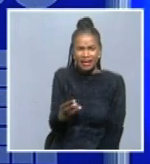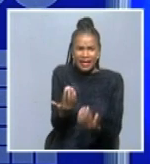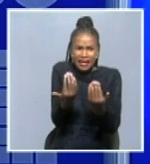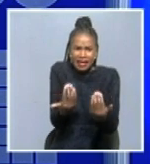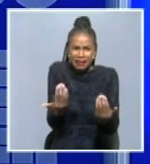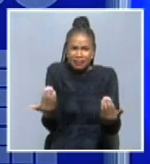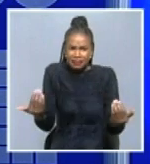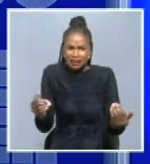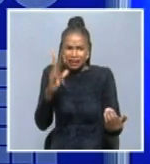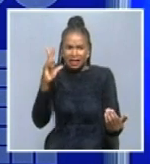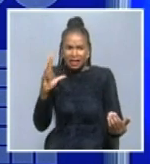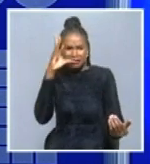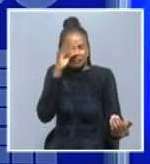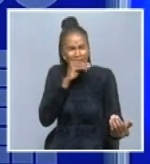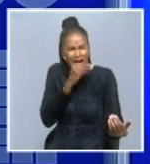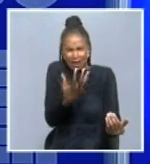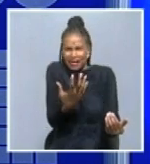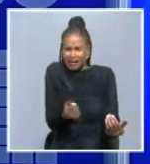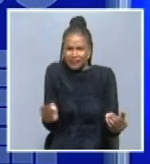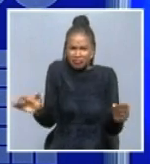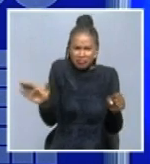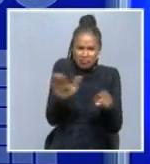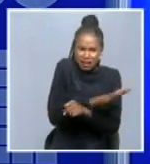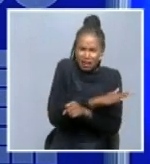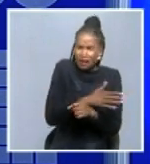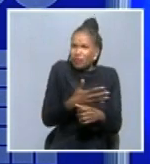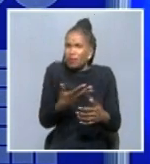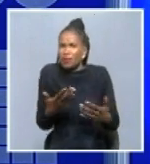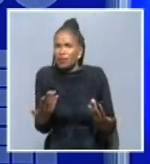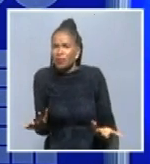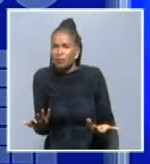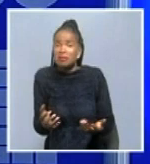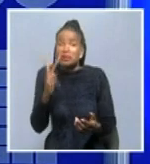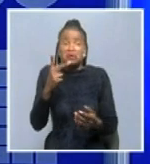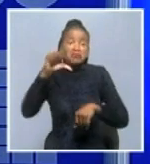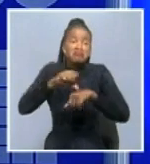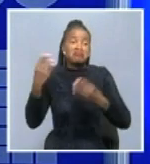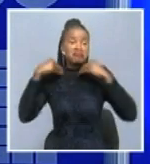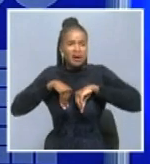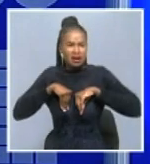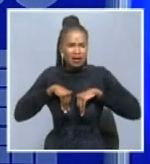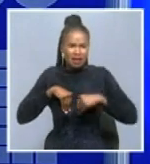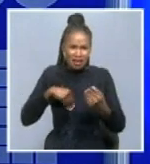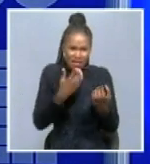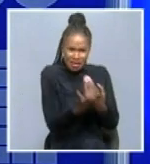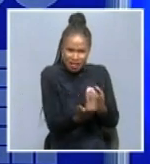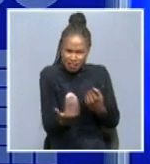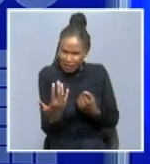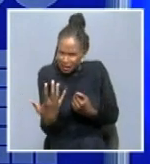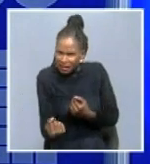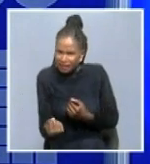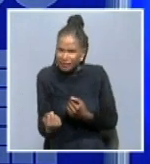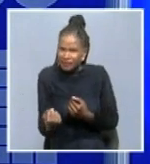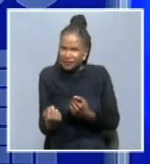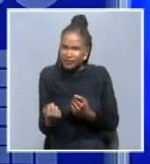available to accommodate those that are tested positive and possibly more that could be